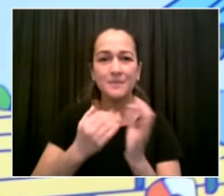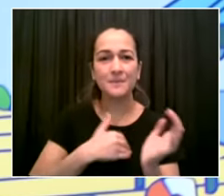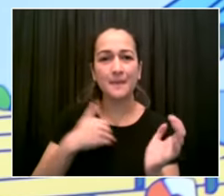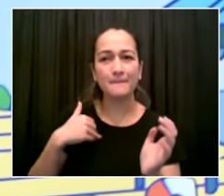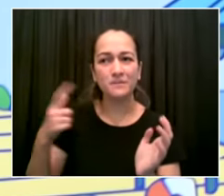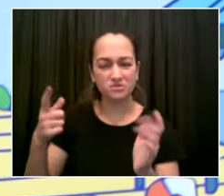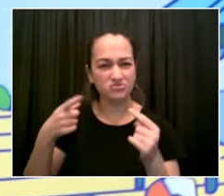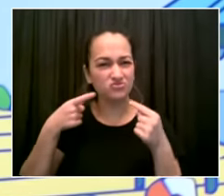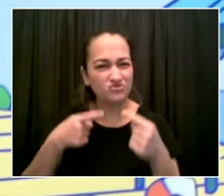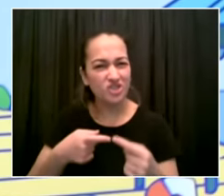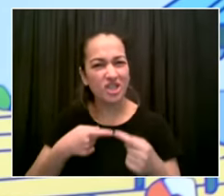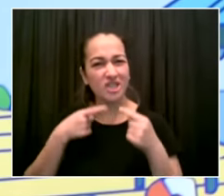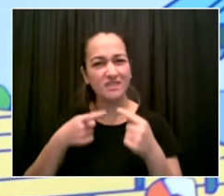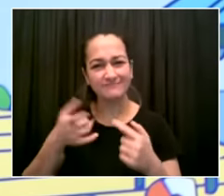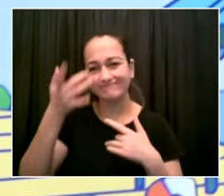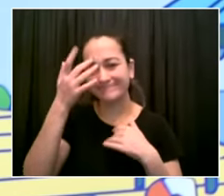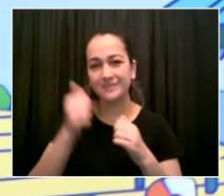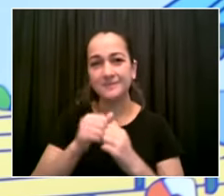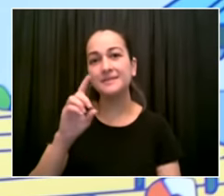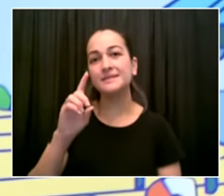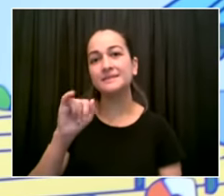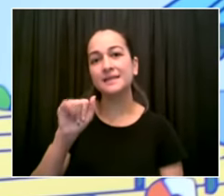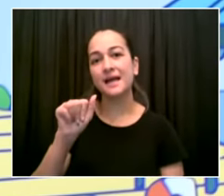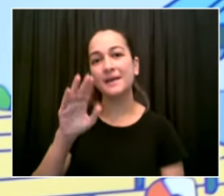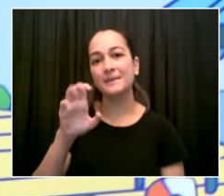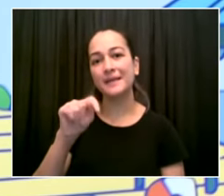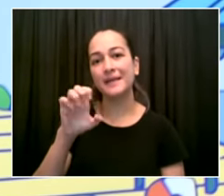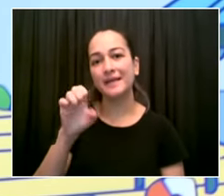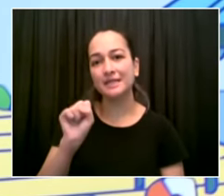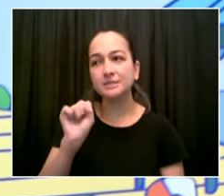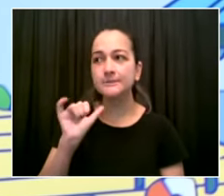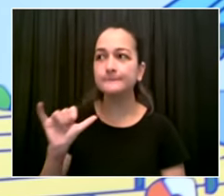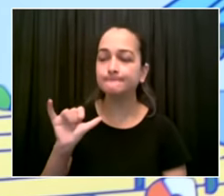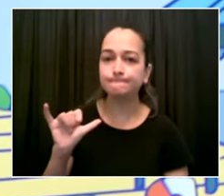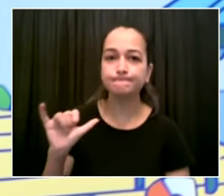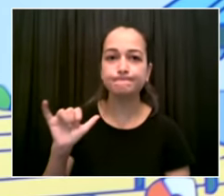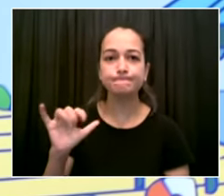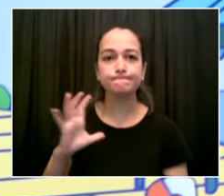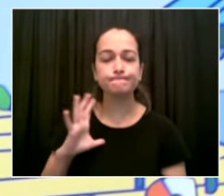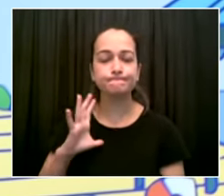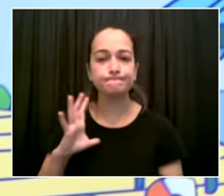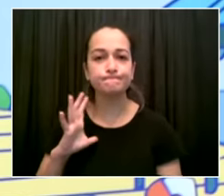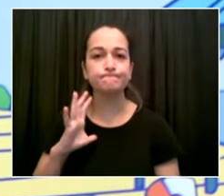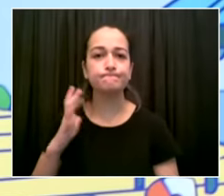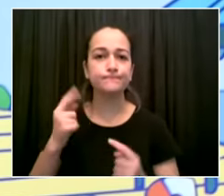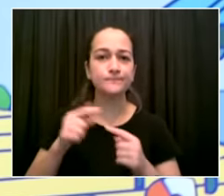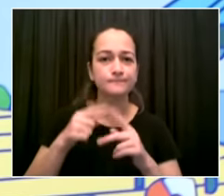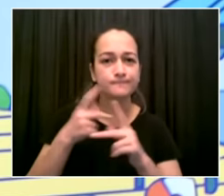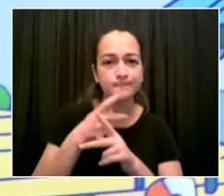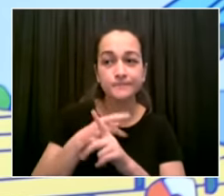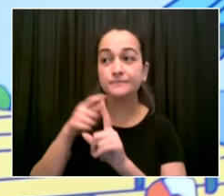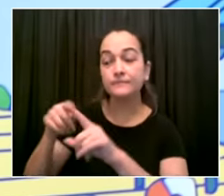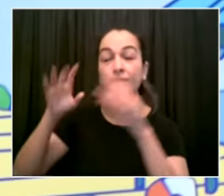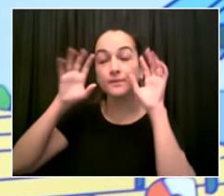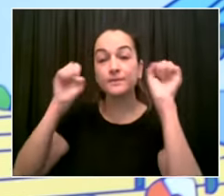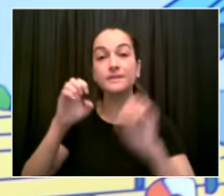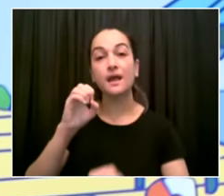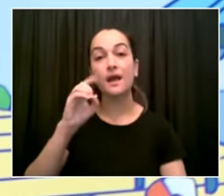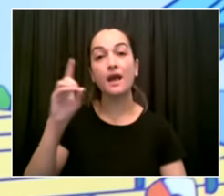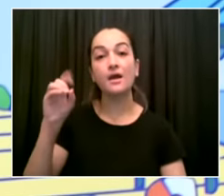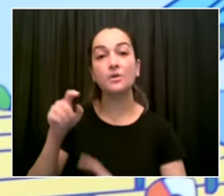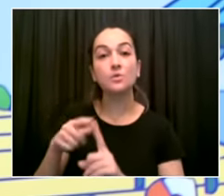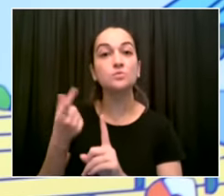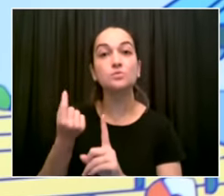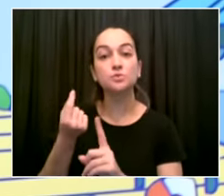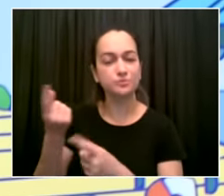its root jimmy otto made this a personal crusade and he said that this borough needed to have world